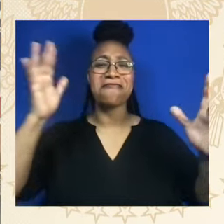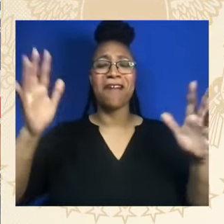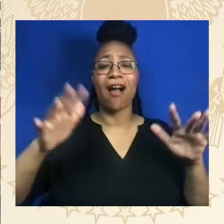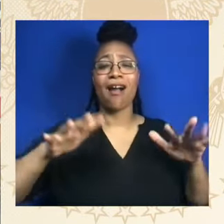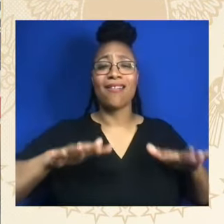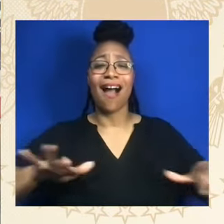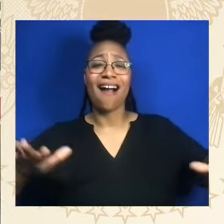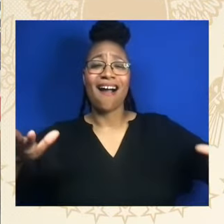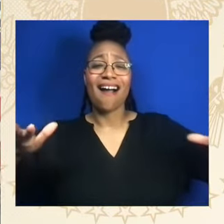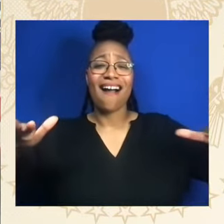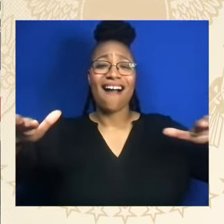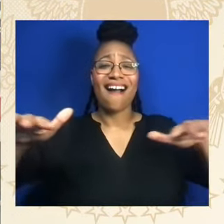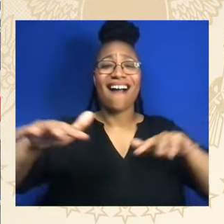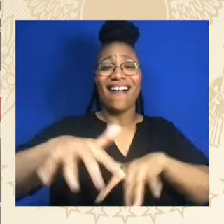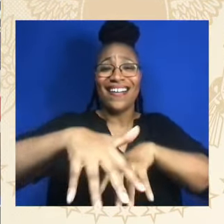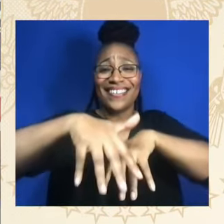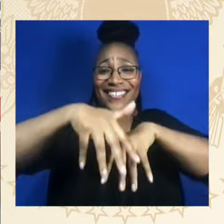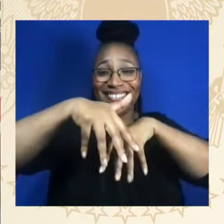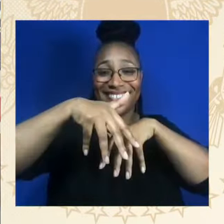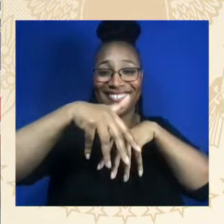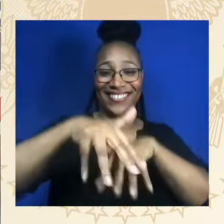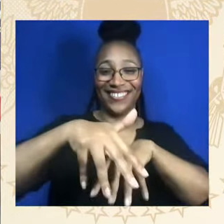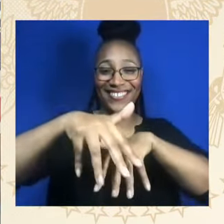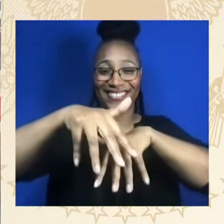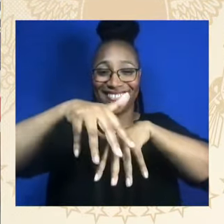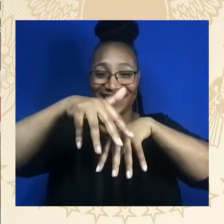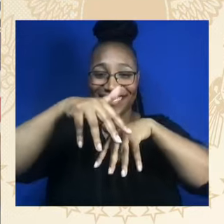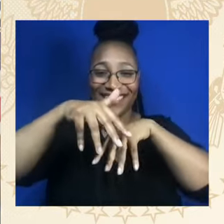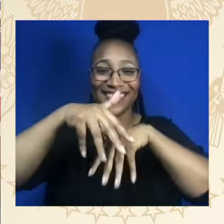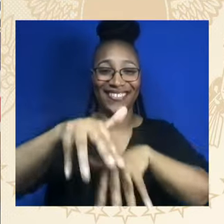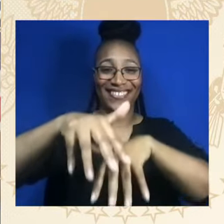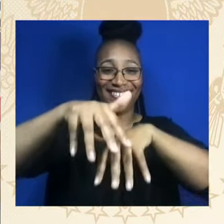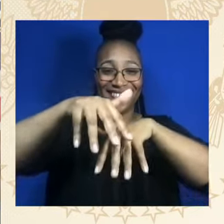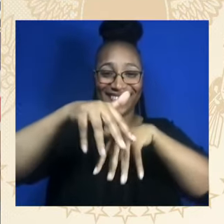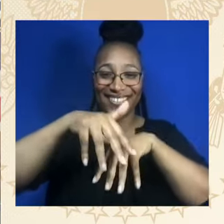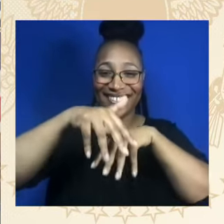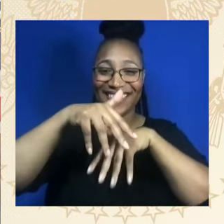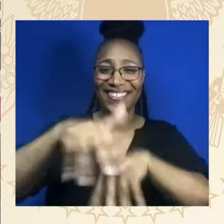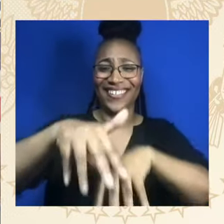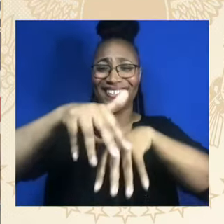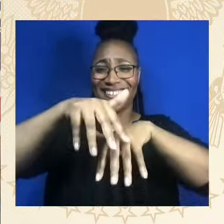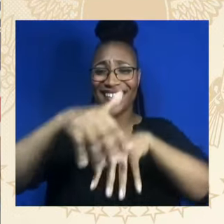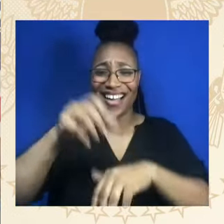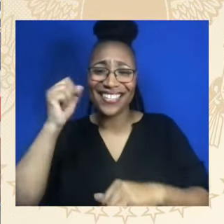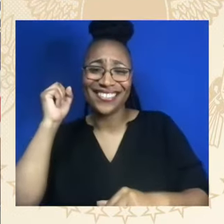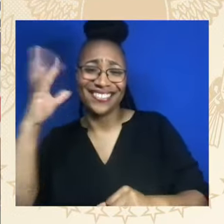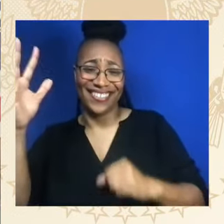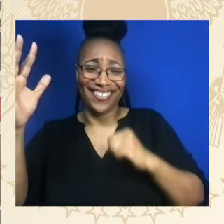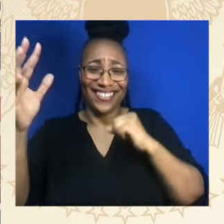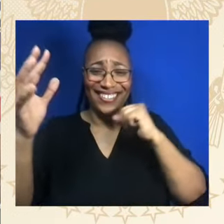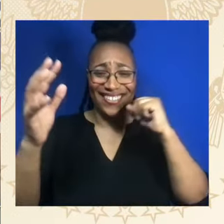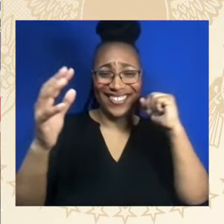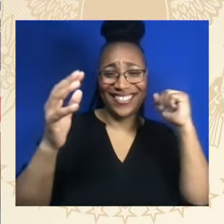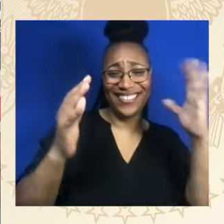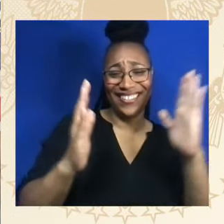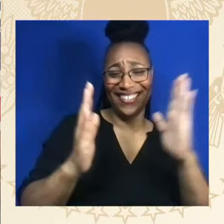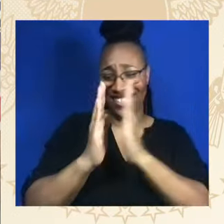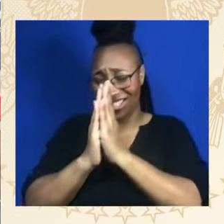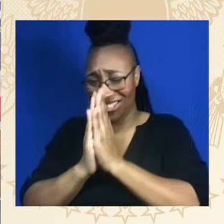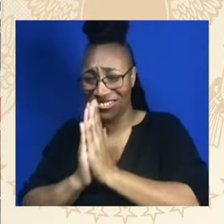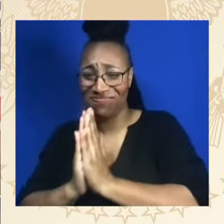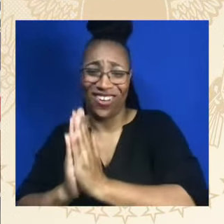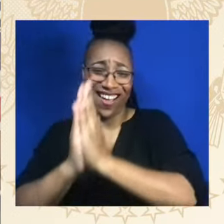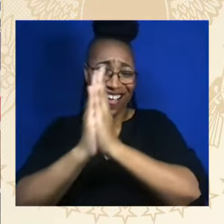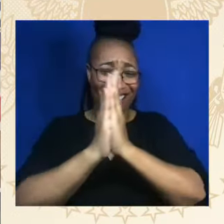Sing a song Let every voice and sing a song Sing a song Let